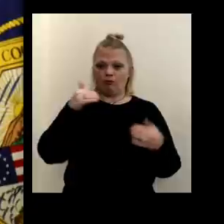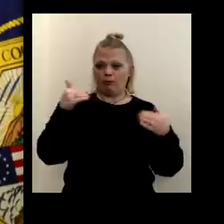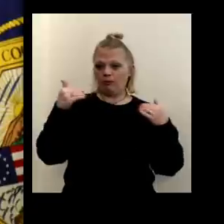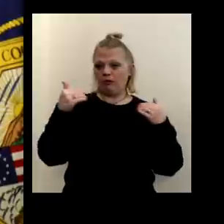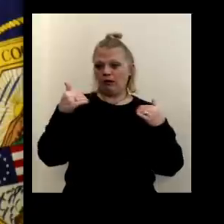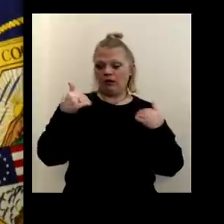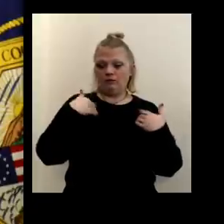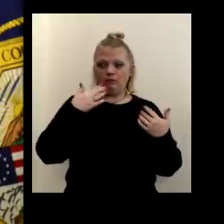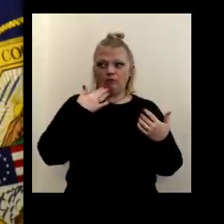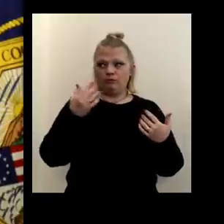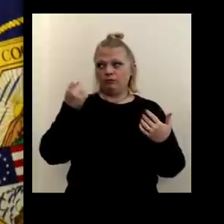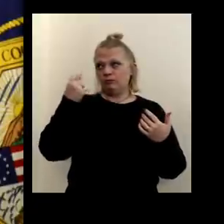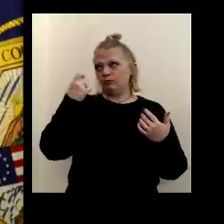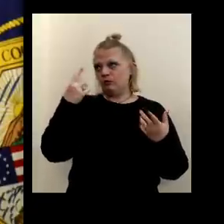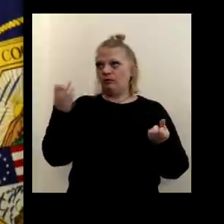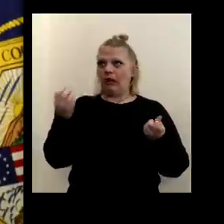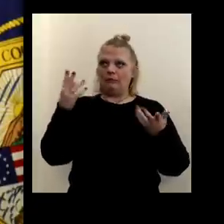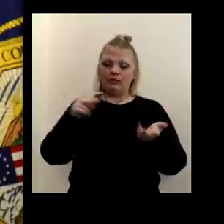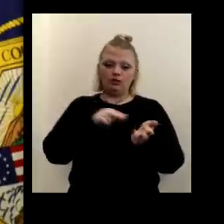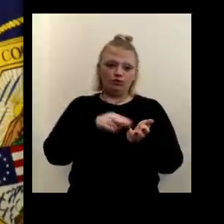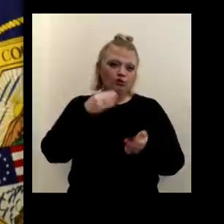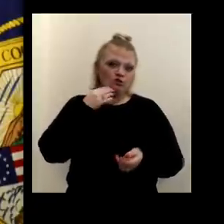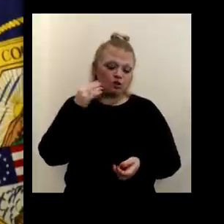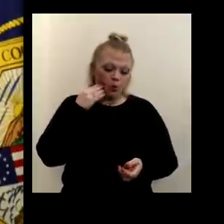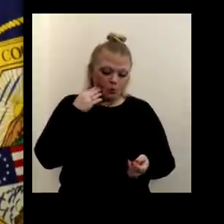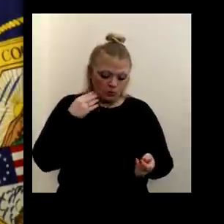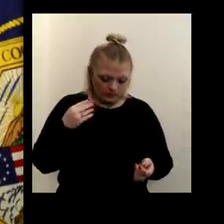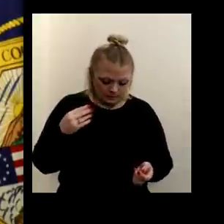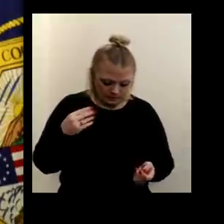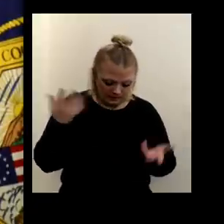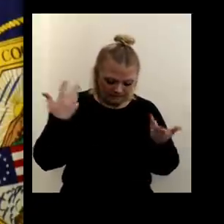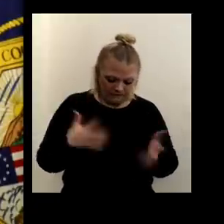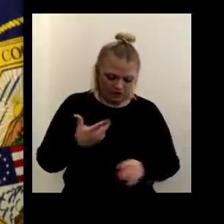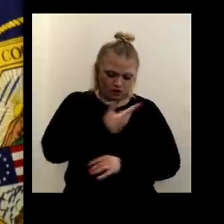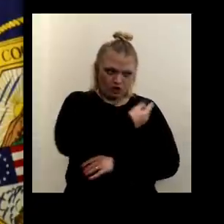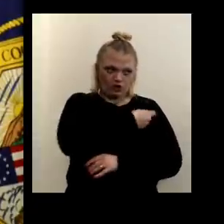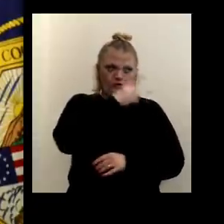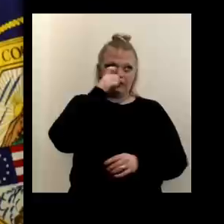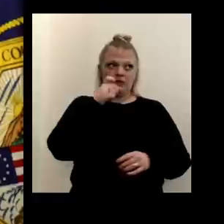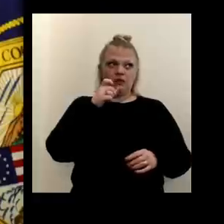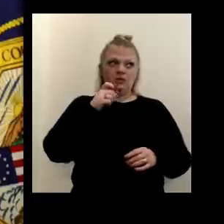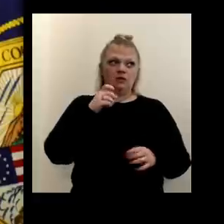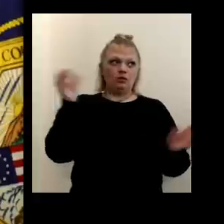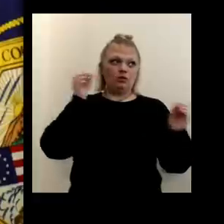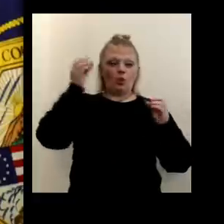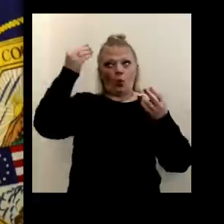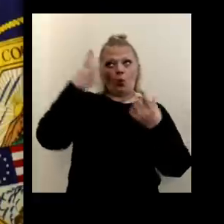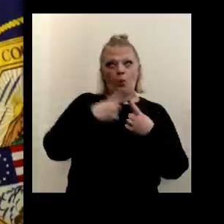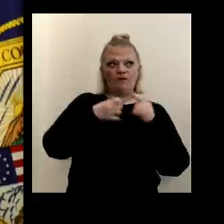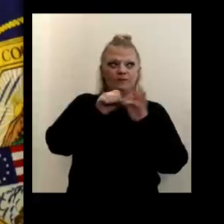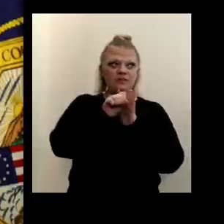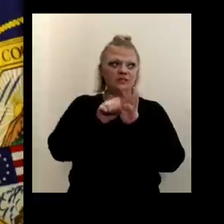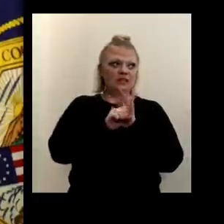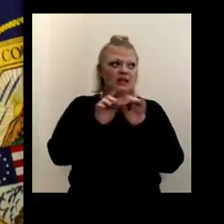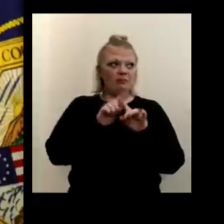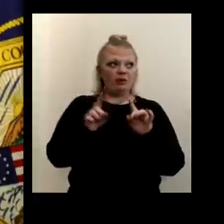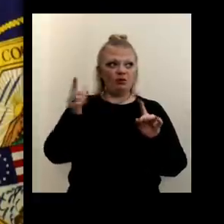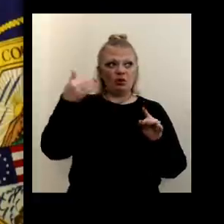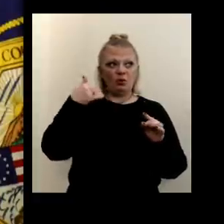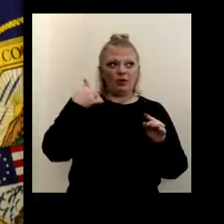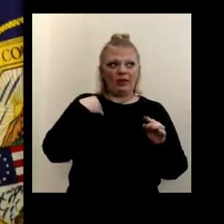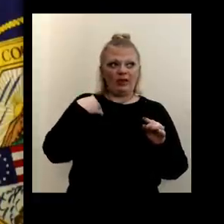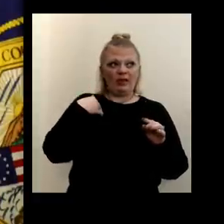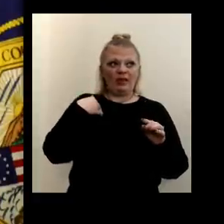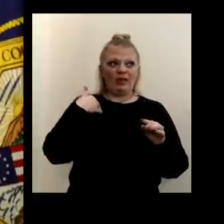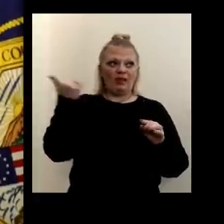good handle on how many of the nursing homes have been vaccinated because you haven't gotten an update from the state, but do you have a handle